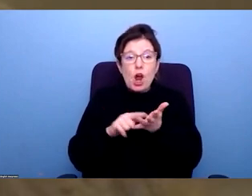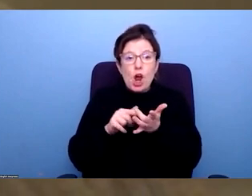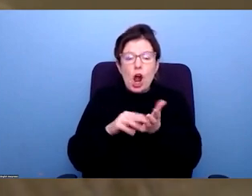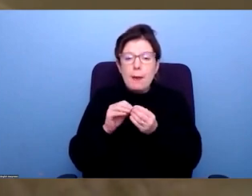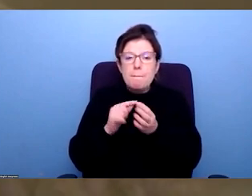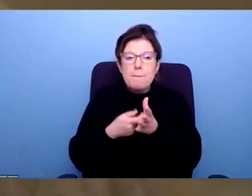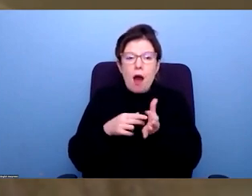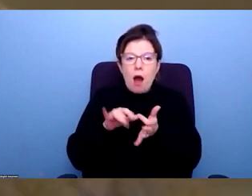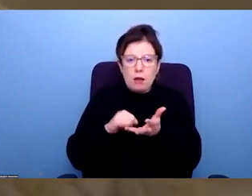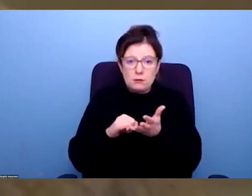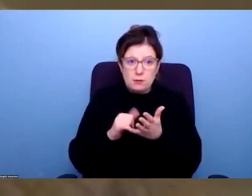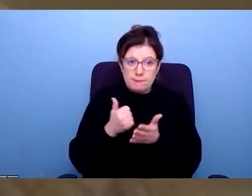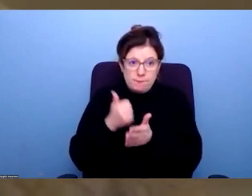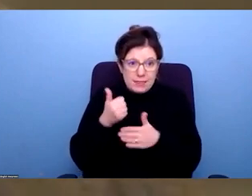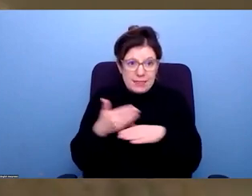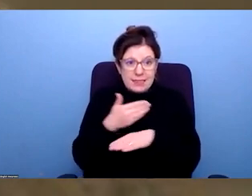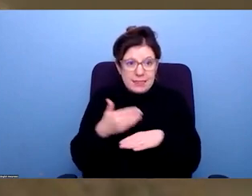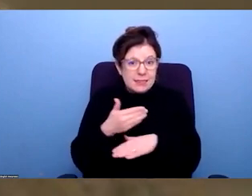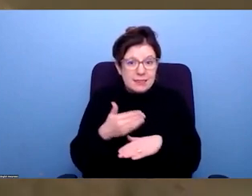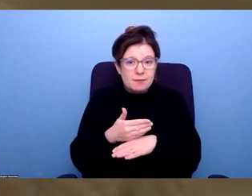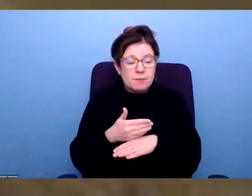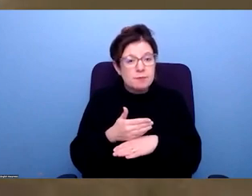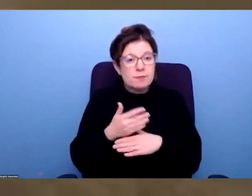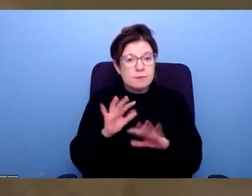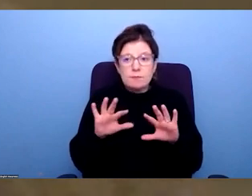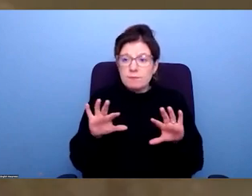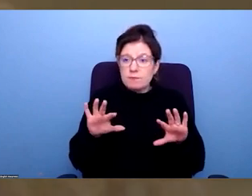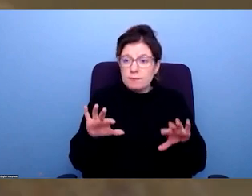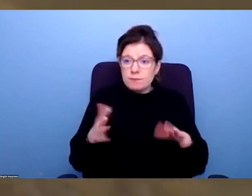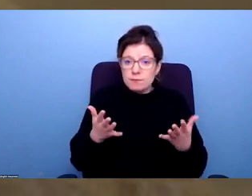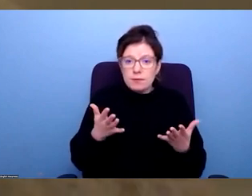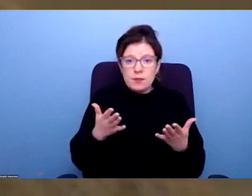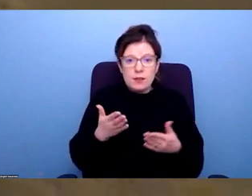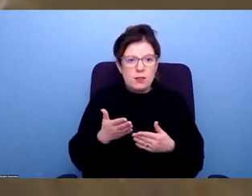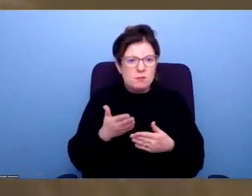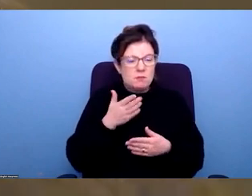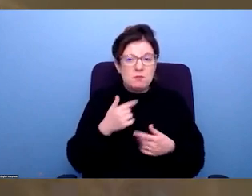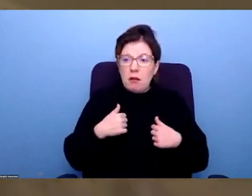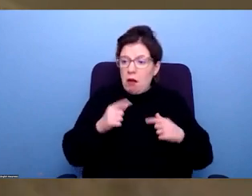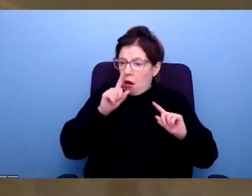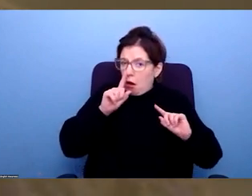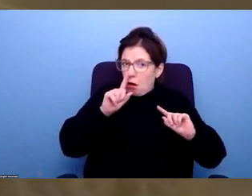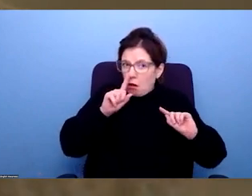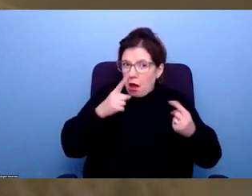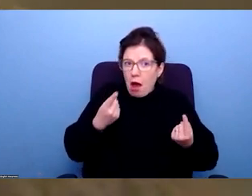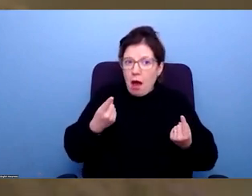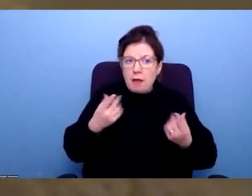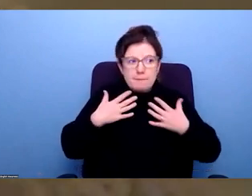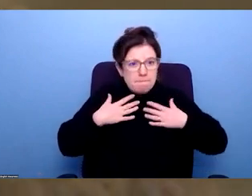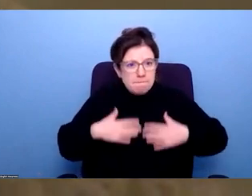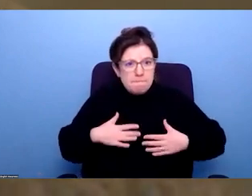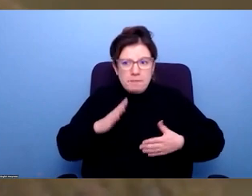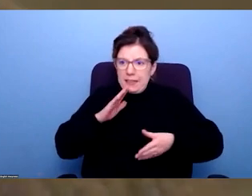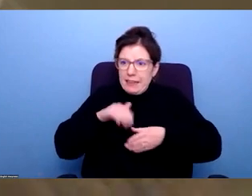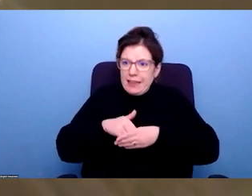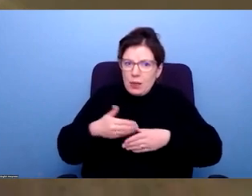great work on. So the whole idea of kind of going to a workhouse if you can't physically or otherwise participate